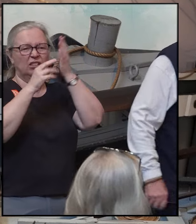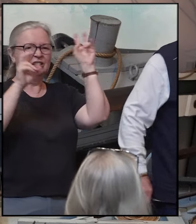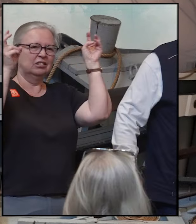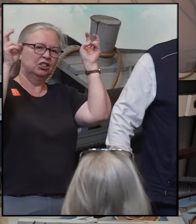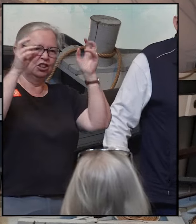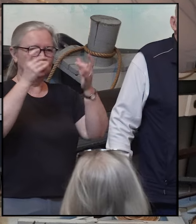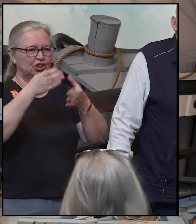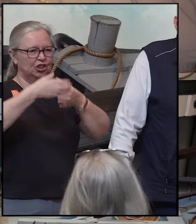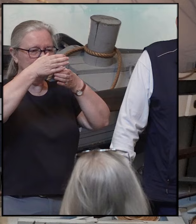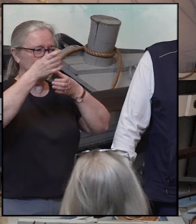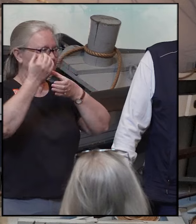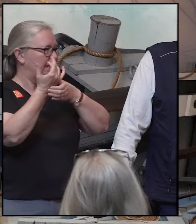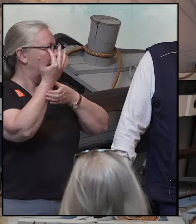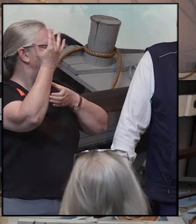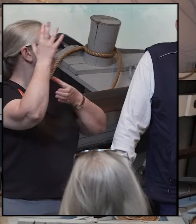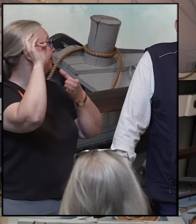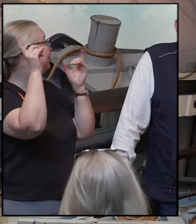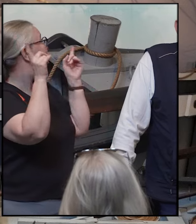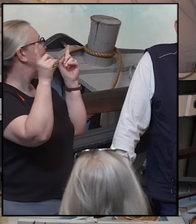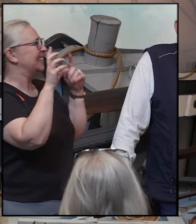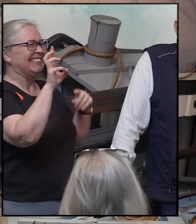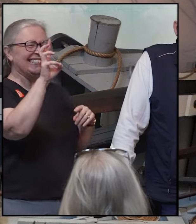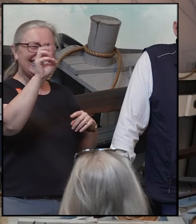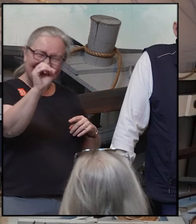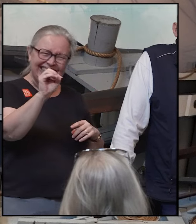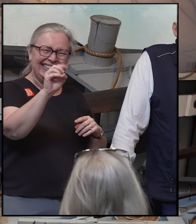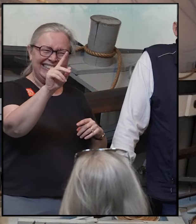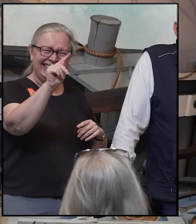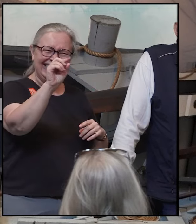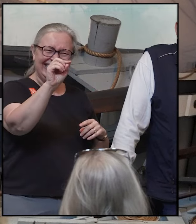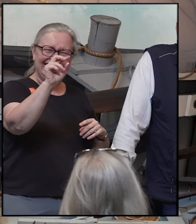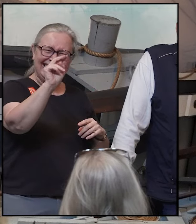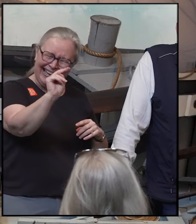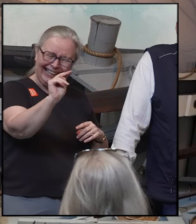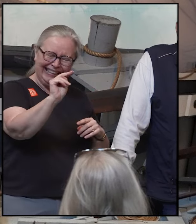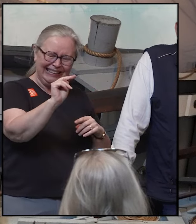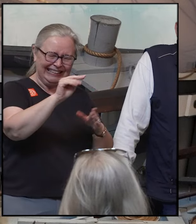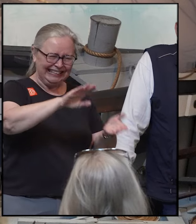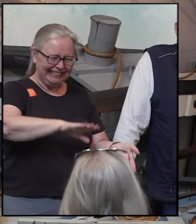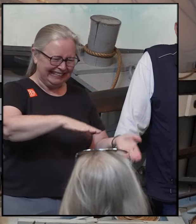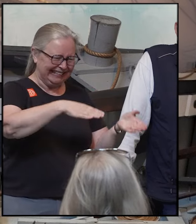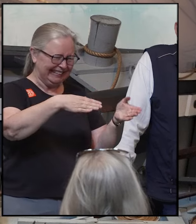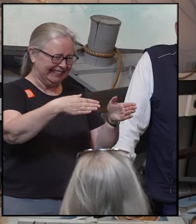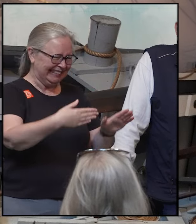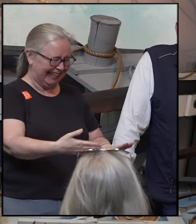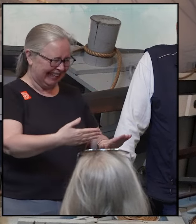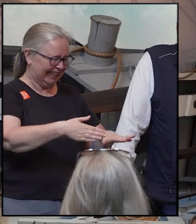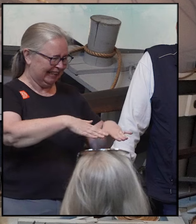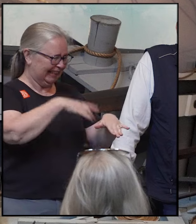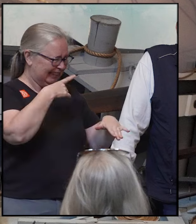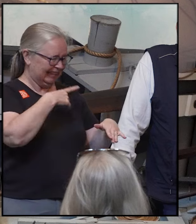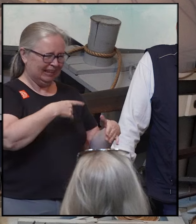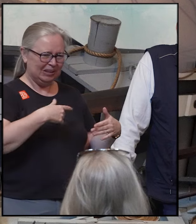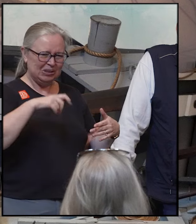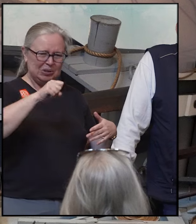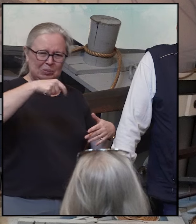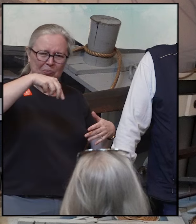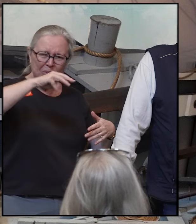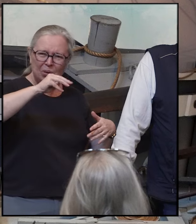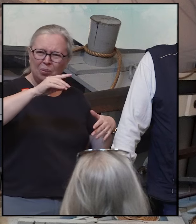hands about a 60-ton dead sperm whale. It's a mammal, like we are, so it floats when it's dead.